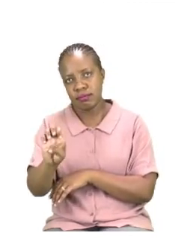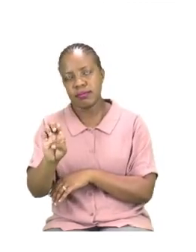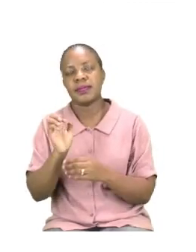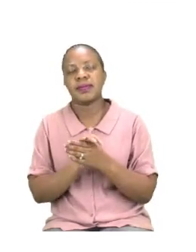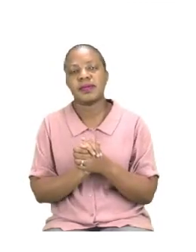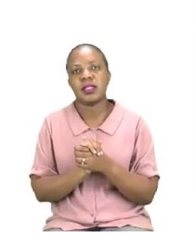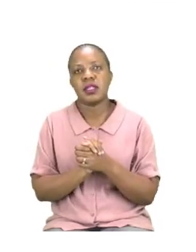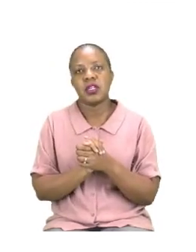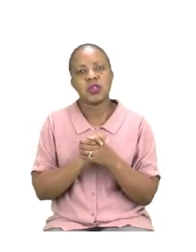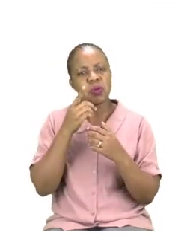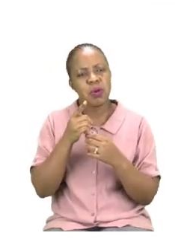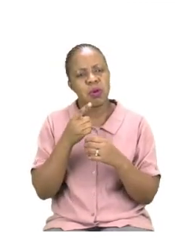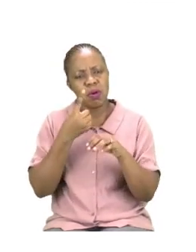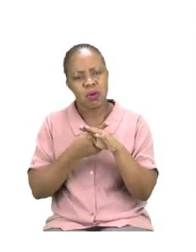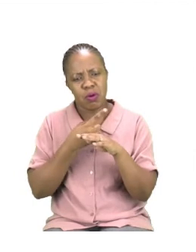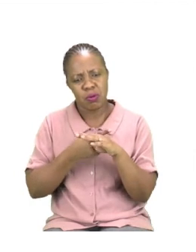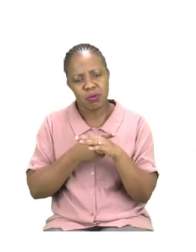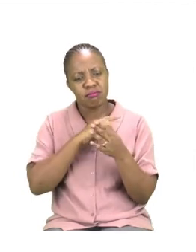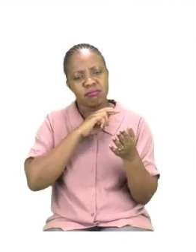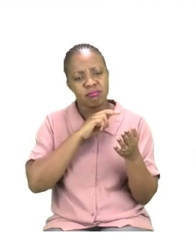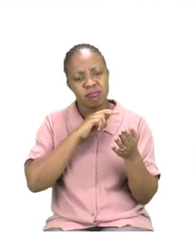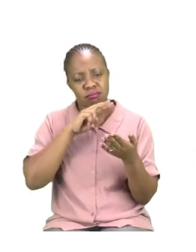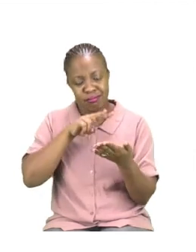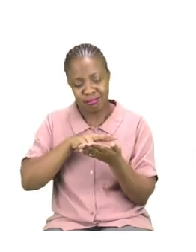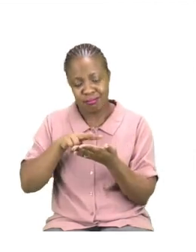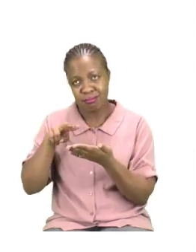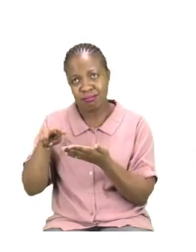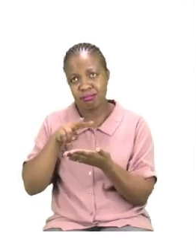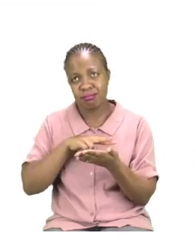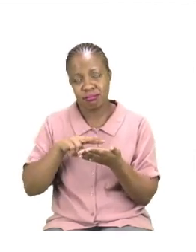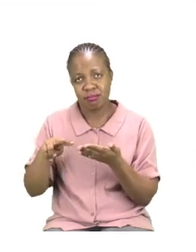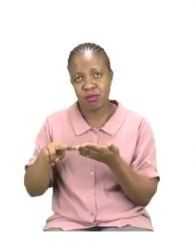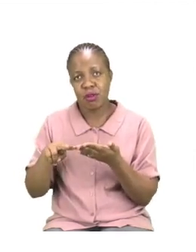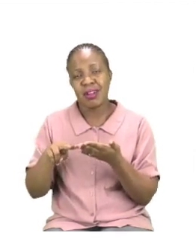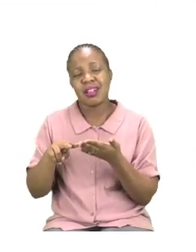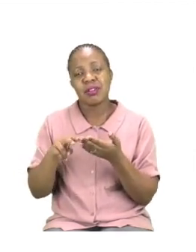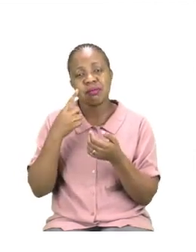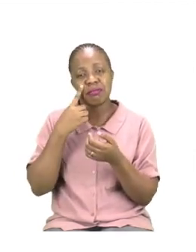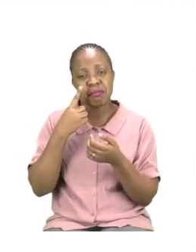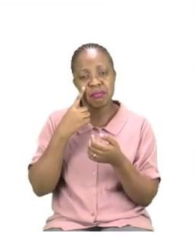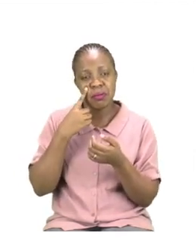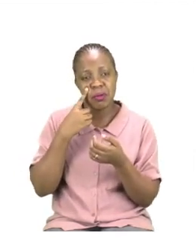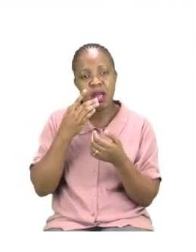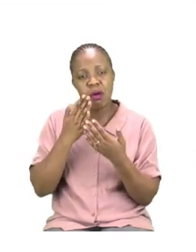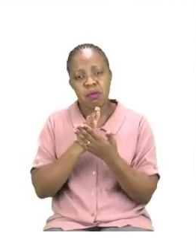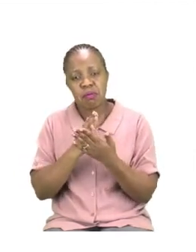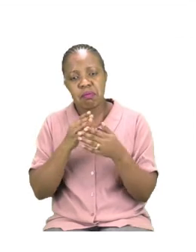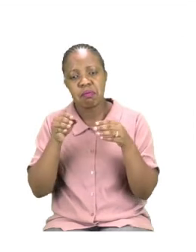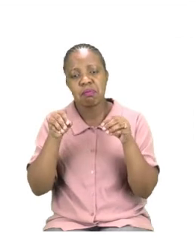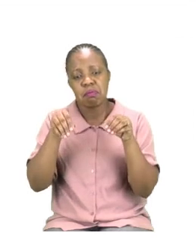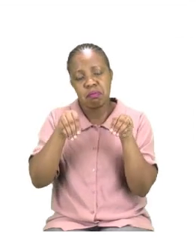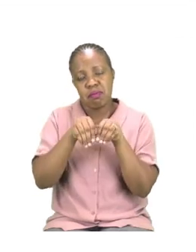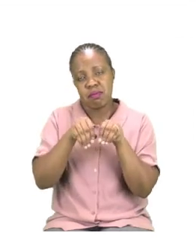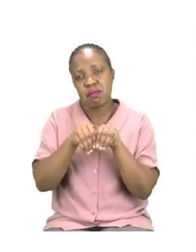and what we need sometimes when we are making sentences. So if you have some sight words that